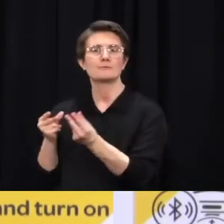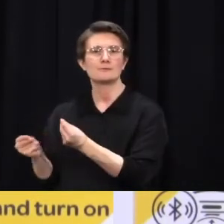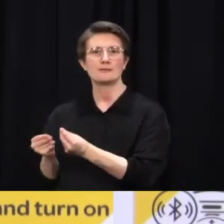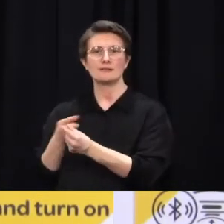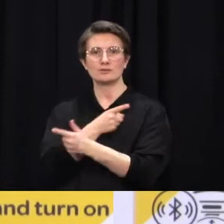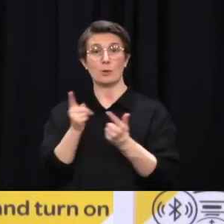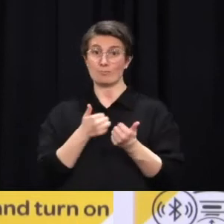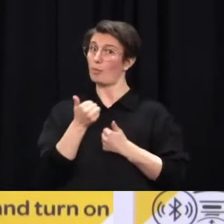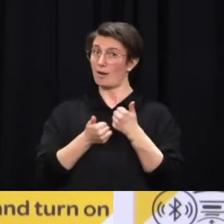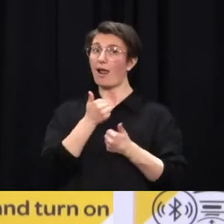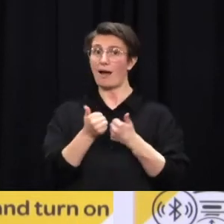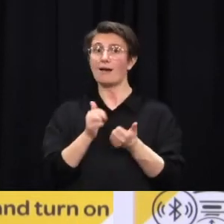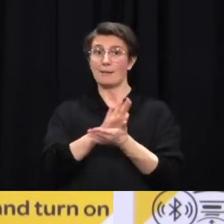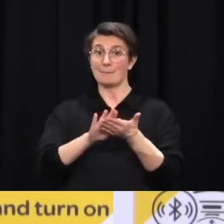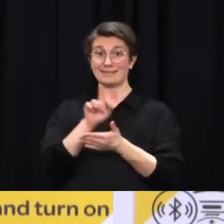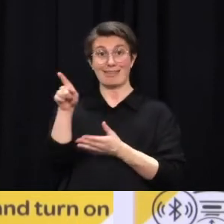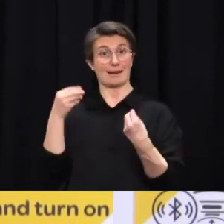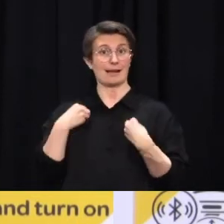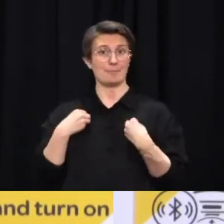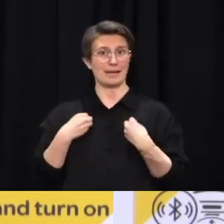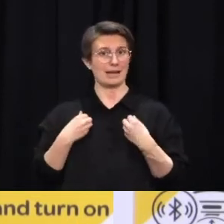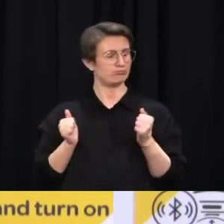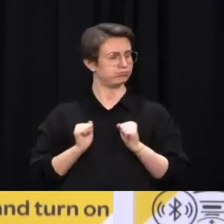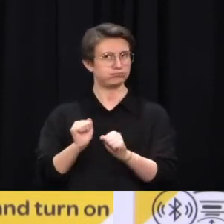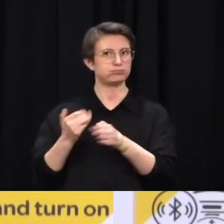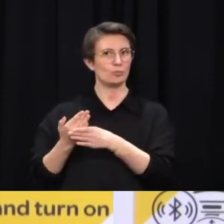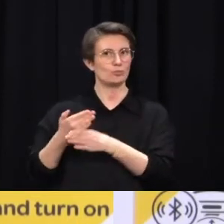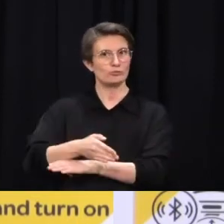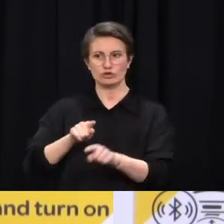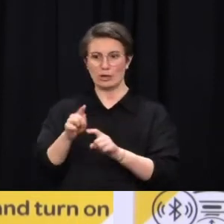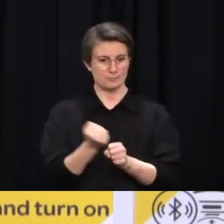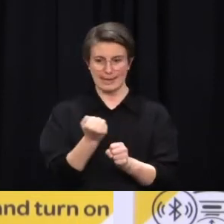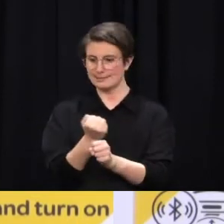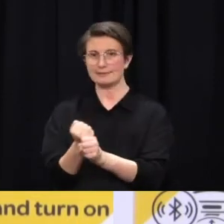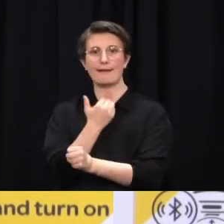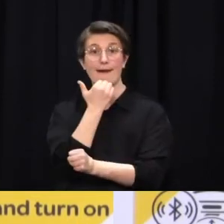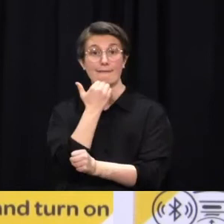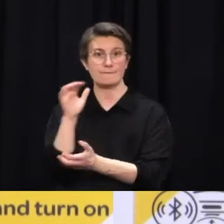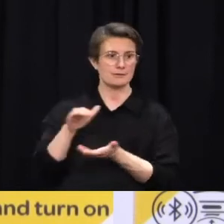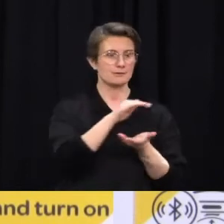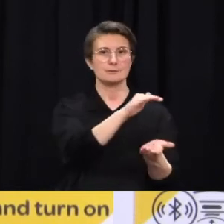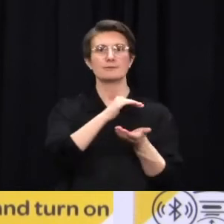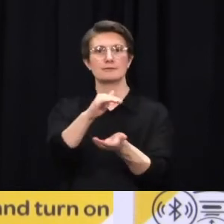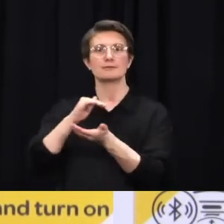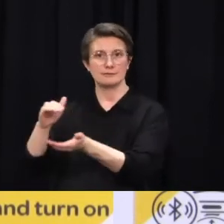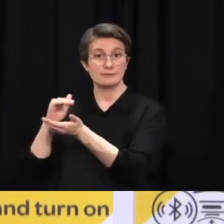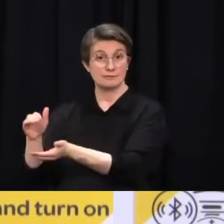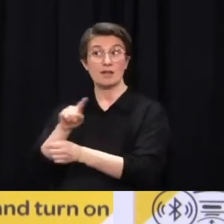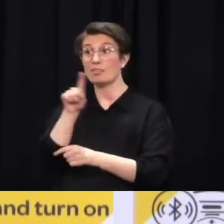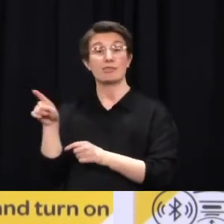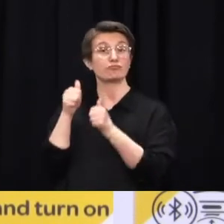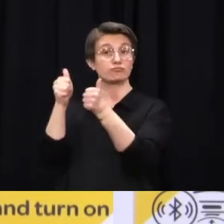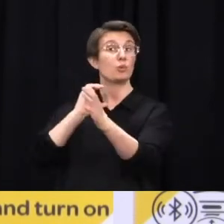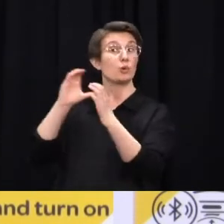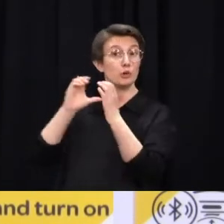working very, very hard to try and meet that demand. Pfizer have been very upfront with us about what they'll deliver and when they'll deliver it. They've generally exceeded the